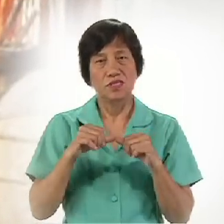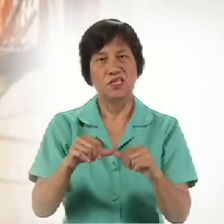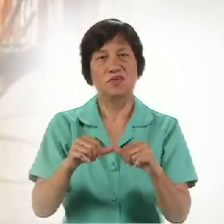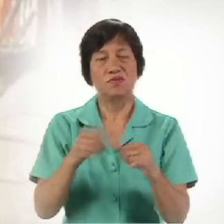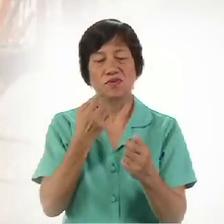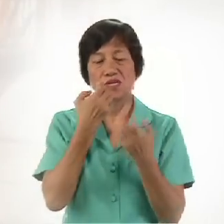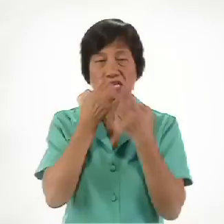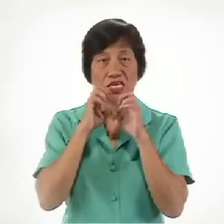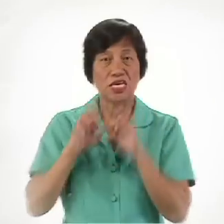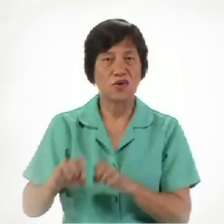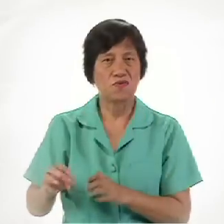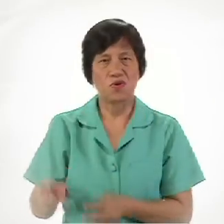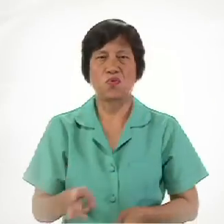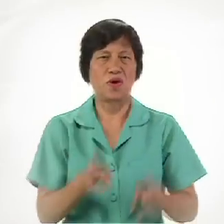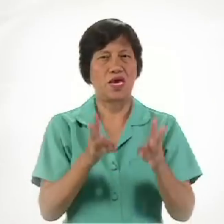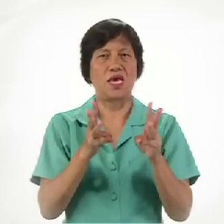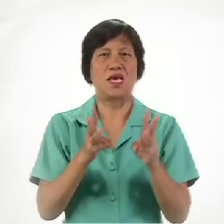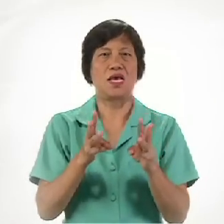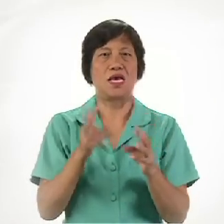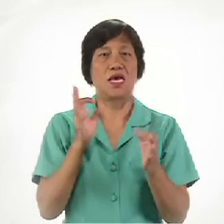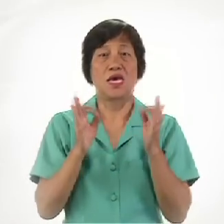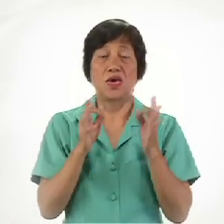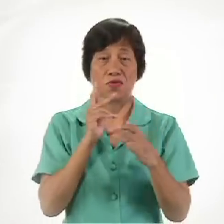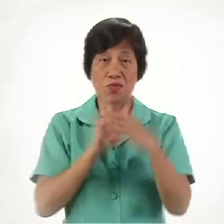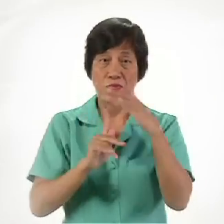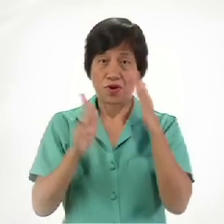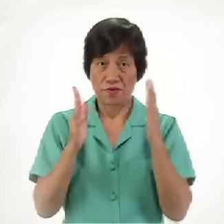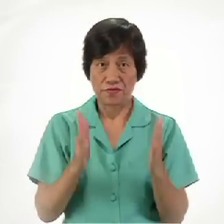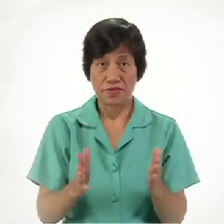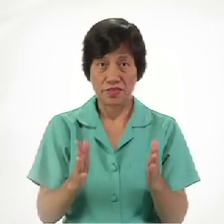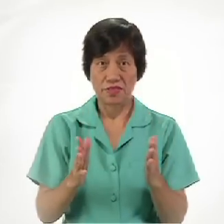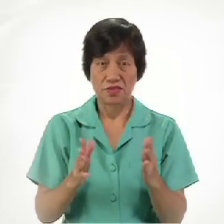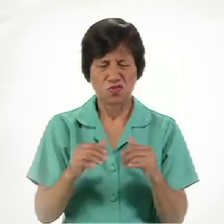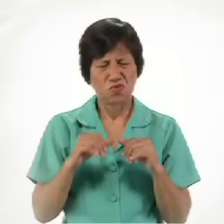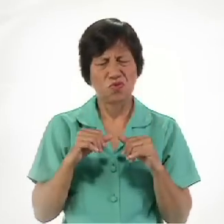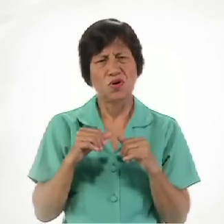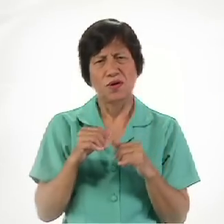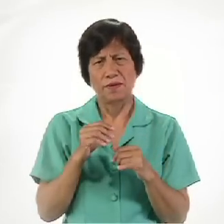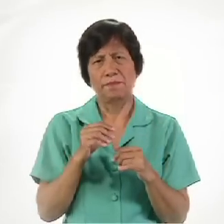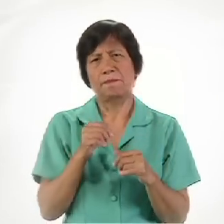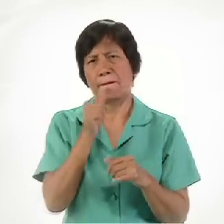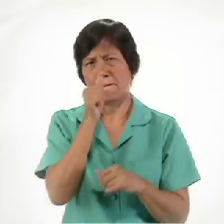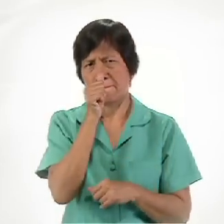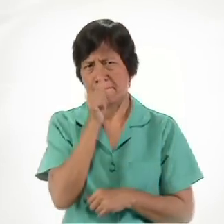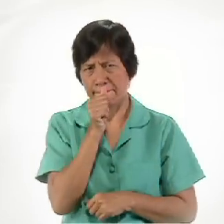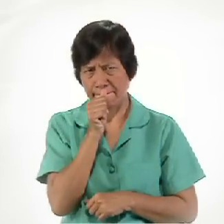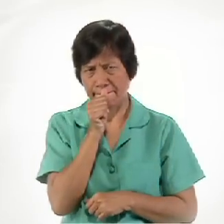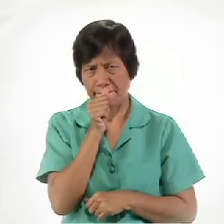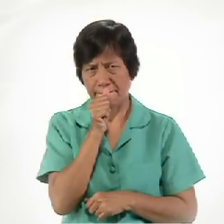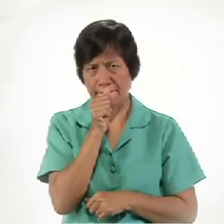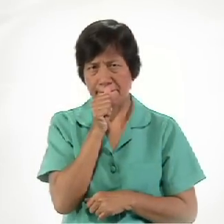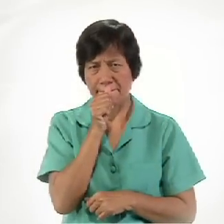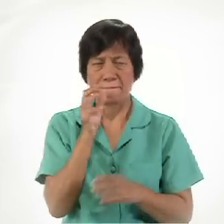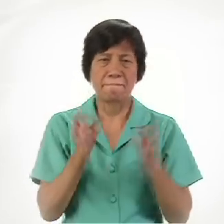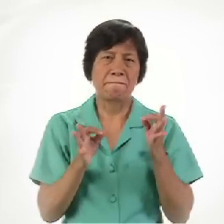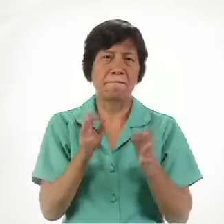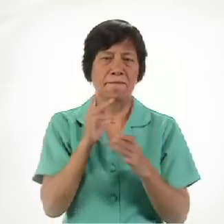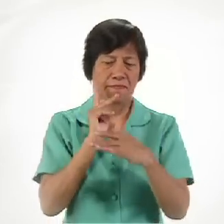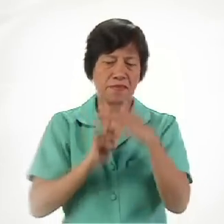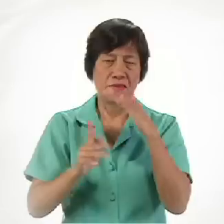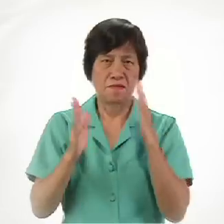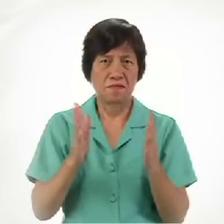If the prophet Keeps quiet If the prophet